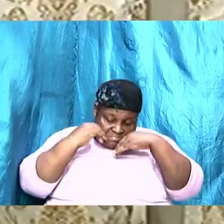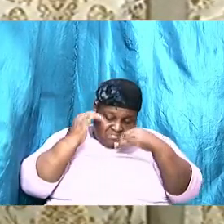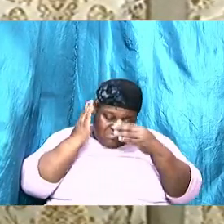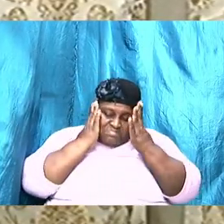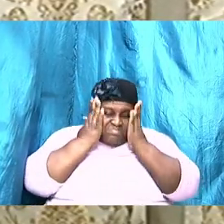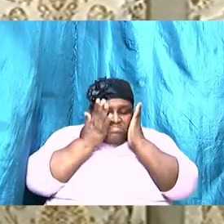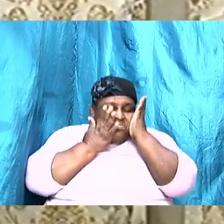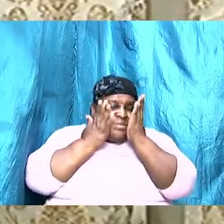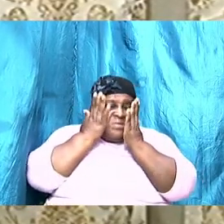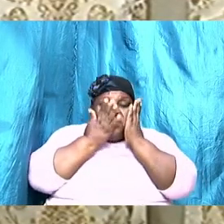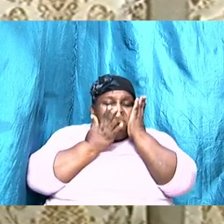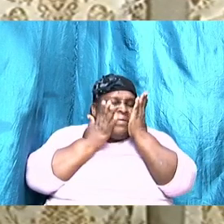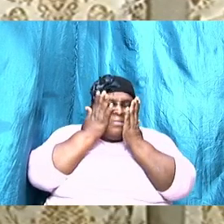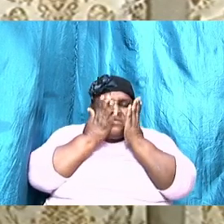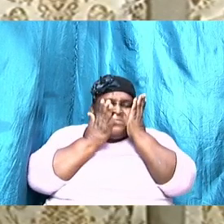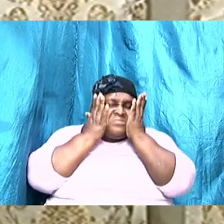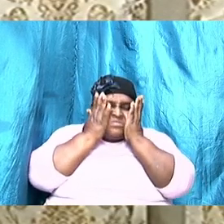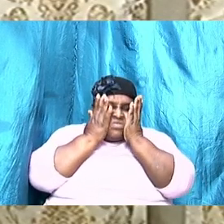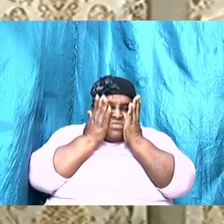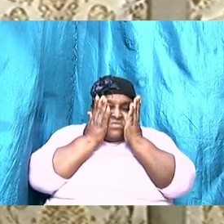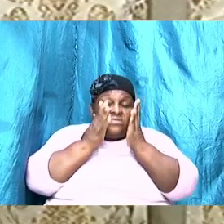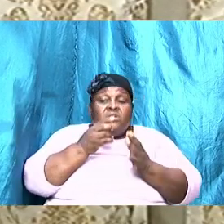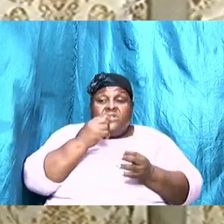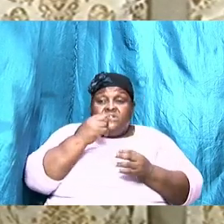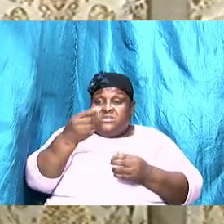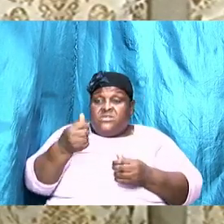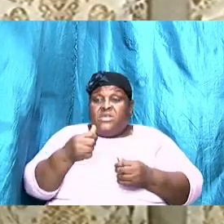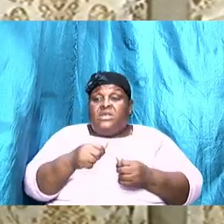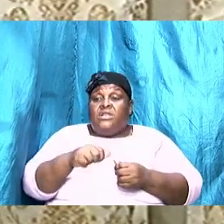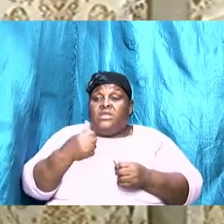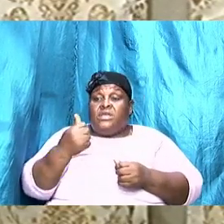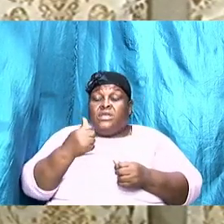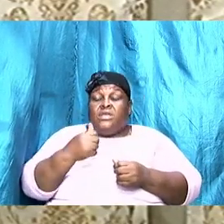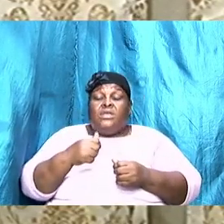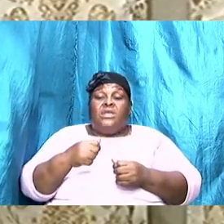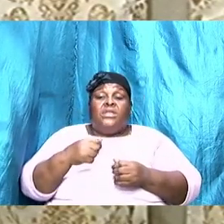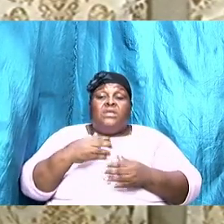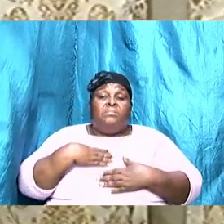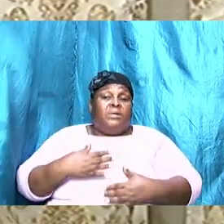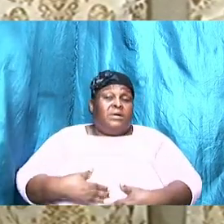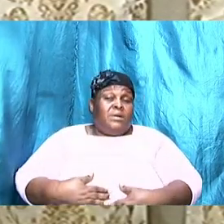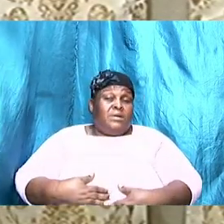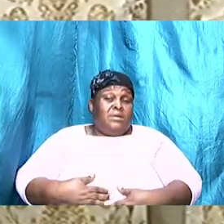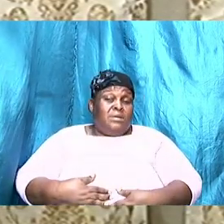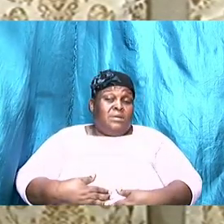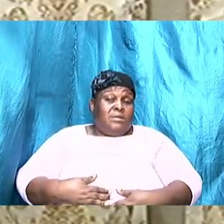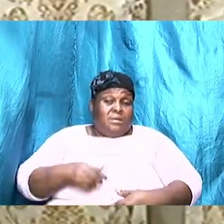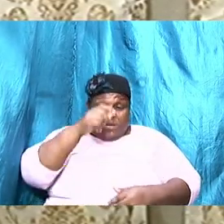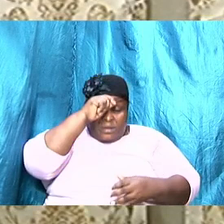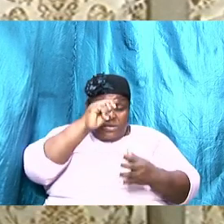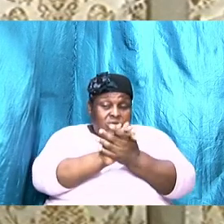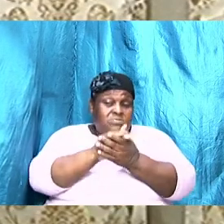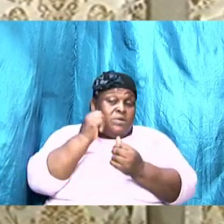that you are at loggerheads with your husband or with your wife over money matters but you don't need to be